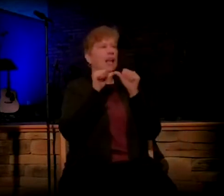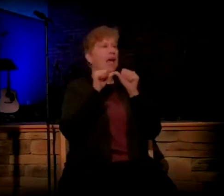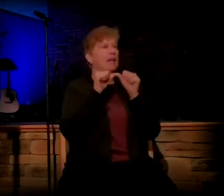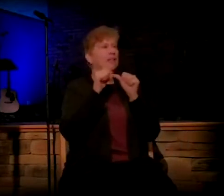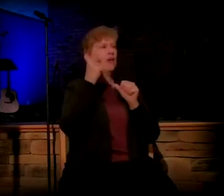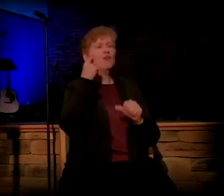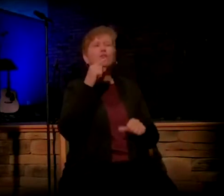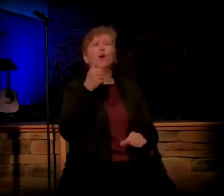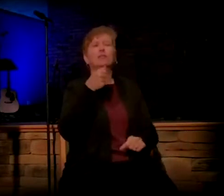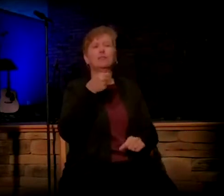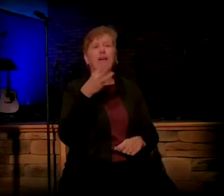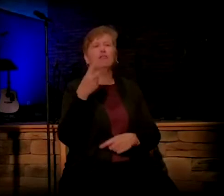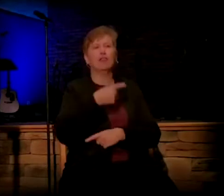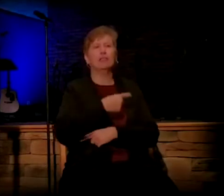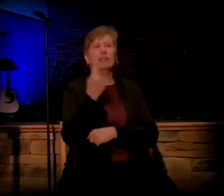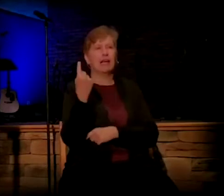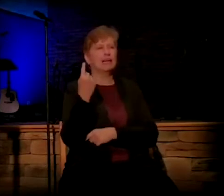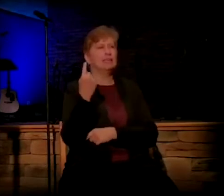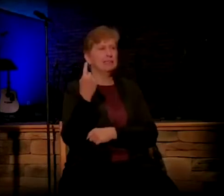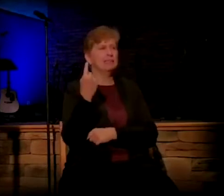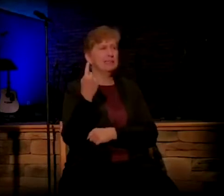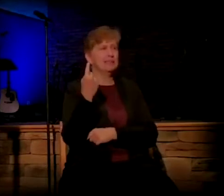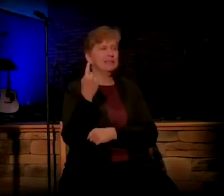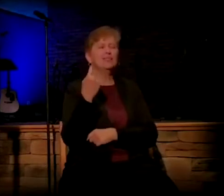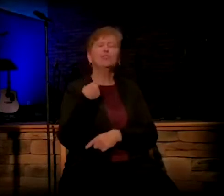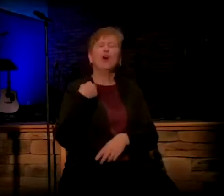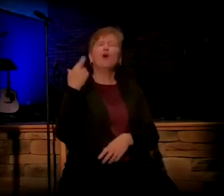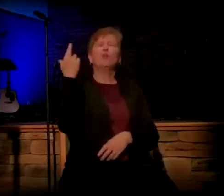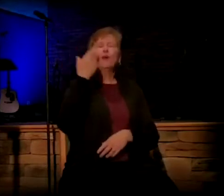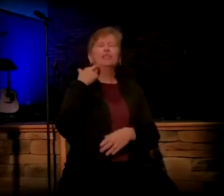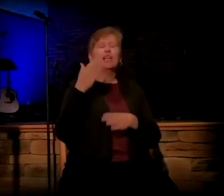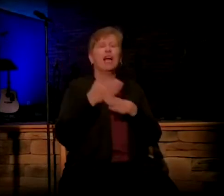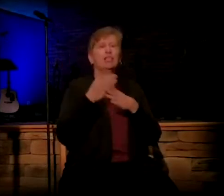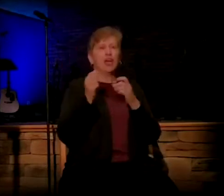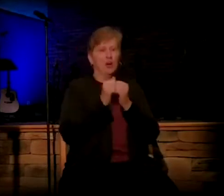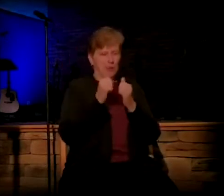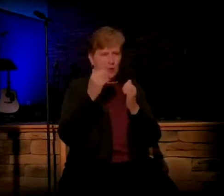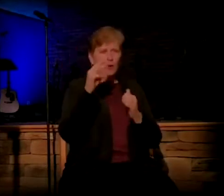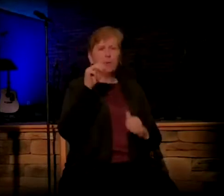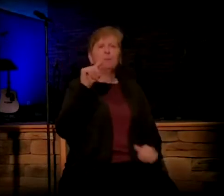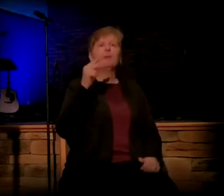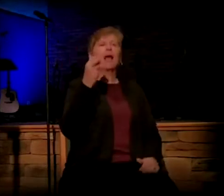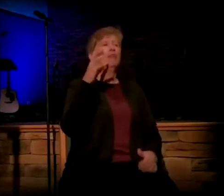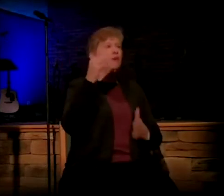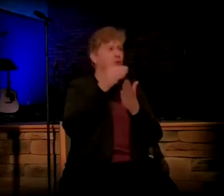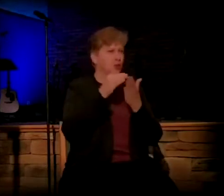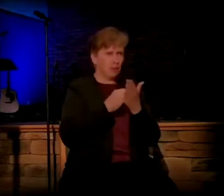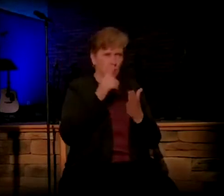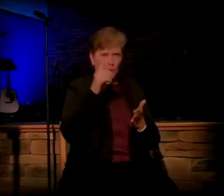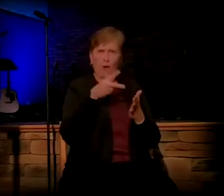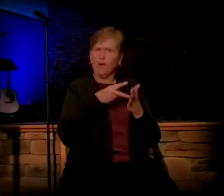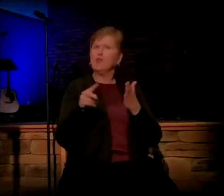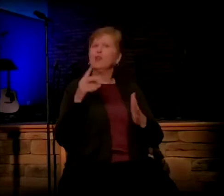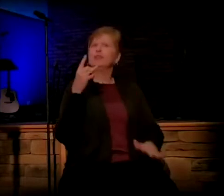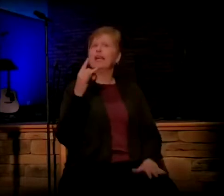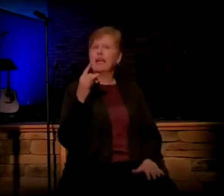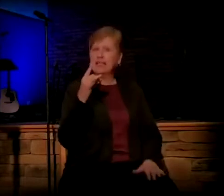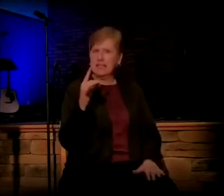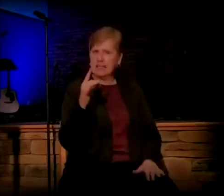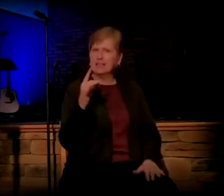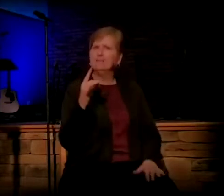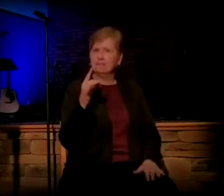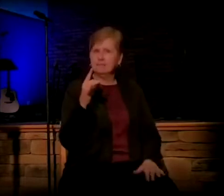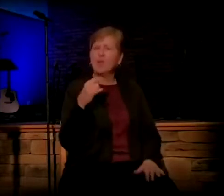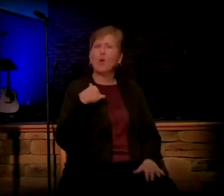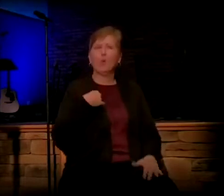for days. So the reason I share that with you, Matthew chapter 1, verse 18, we are